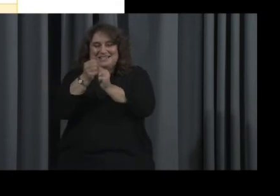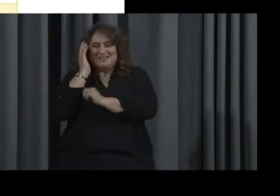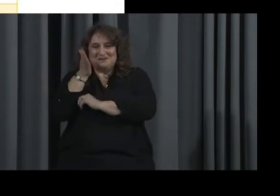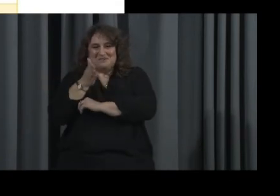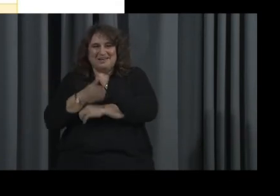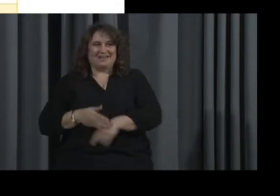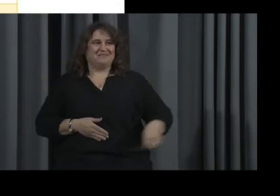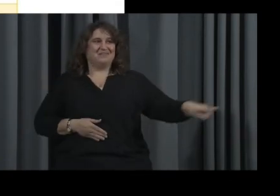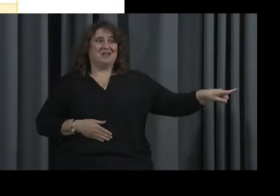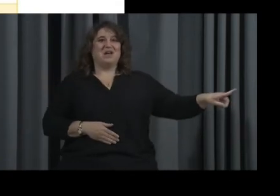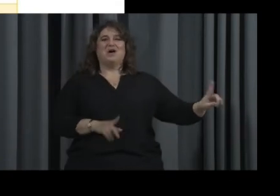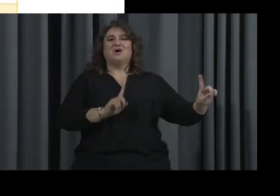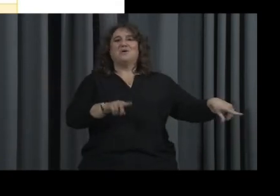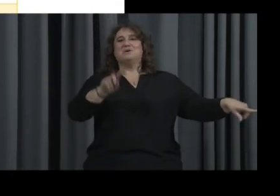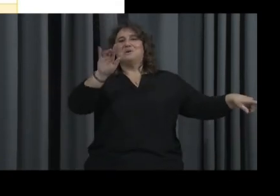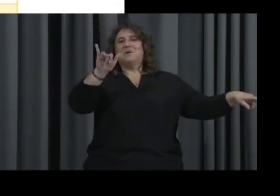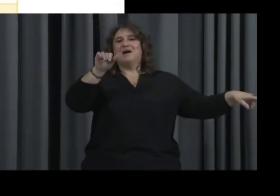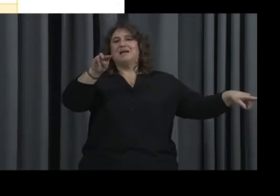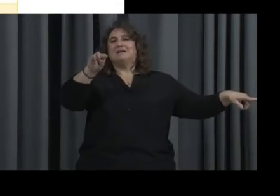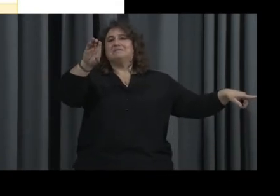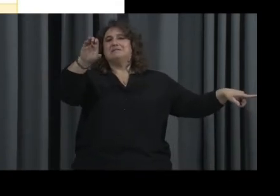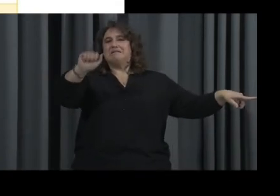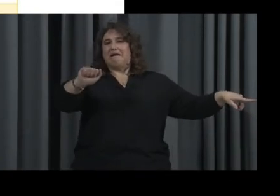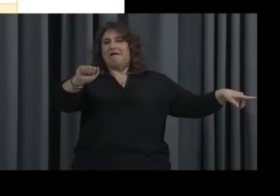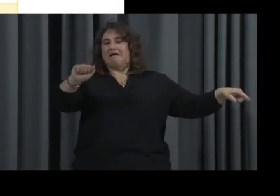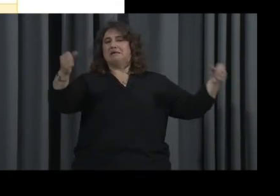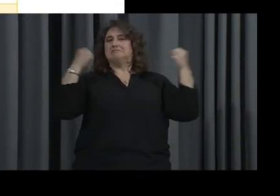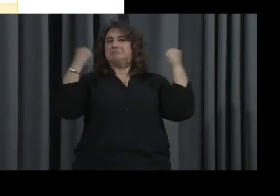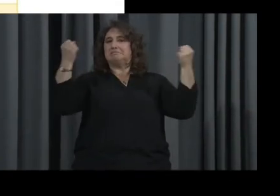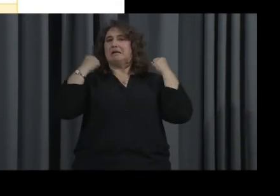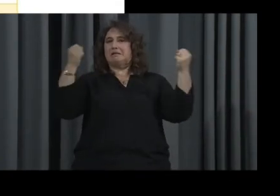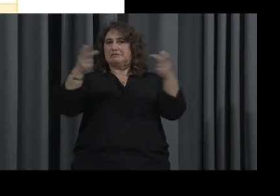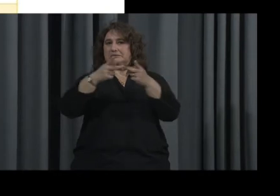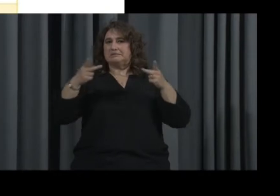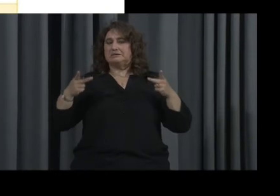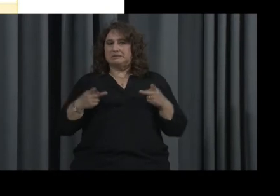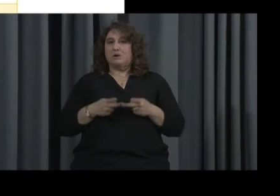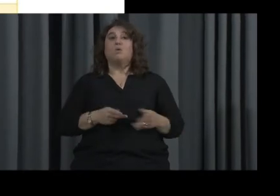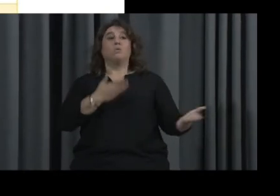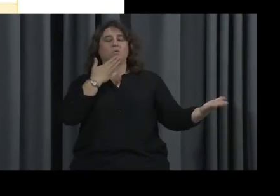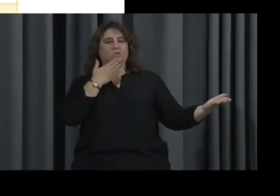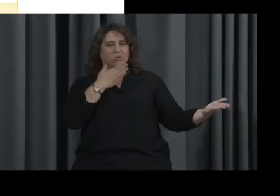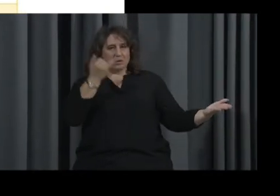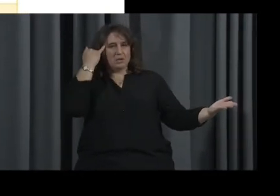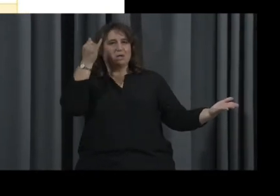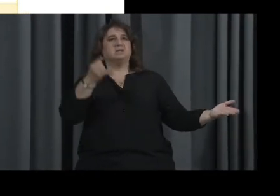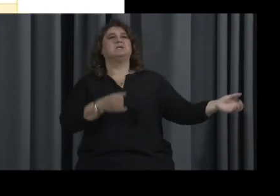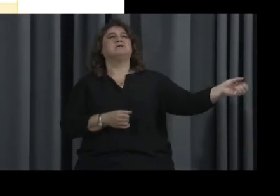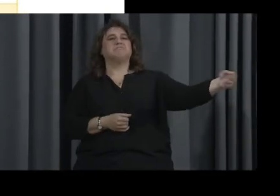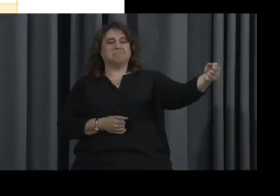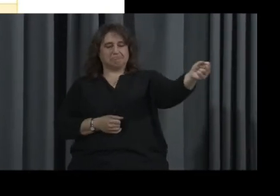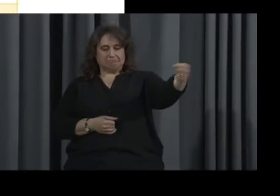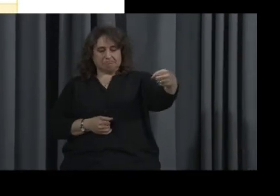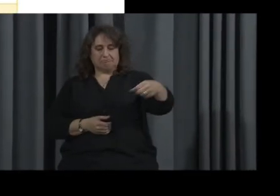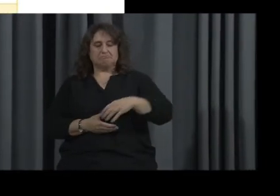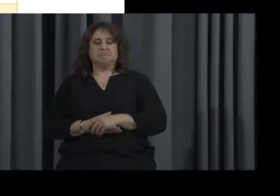I have going to the Y or Recreation Center. That was a good one. Yeah. That was good.